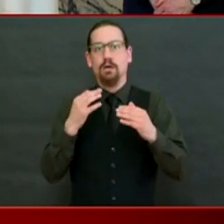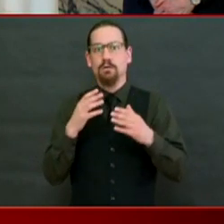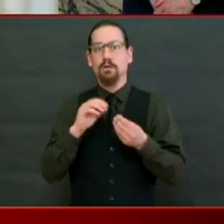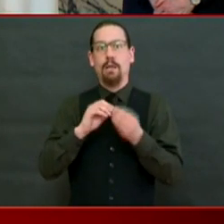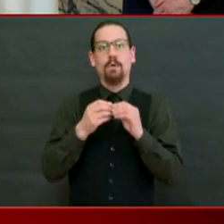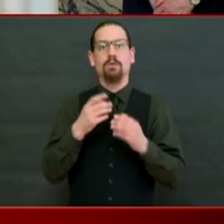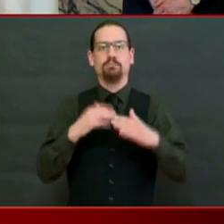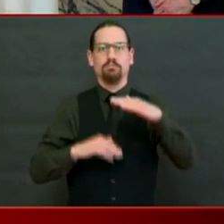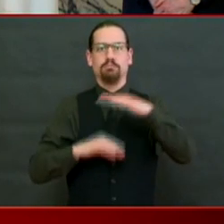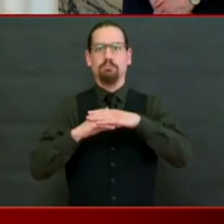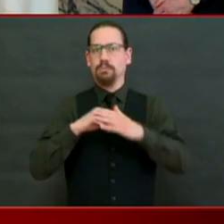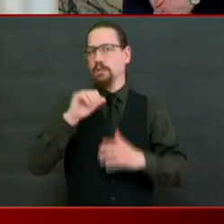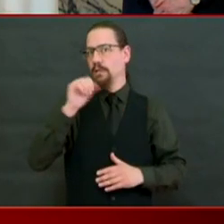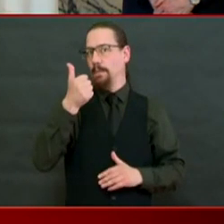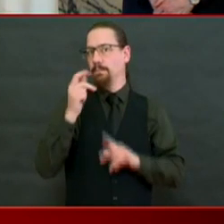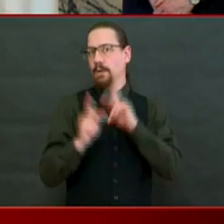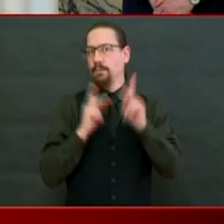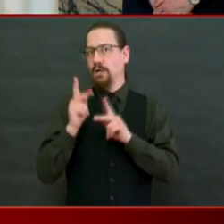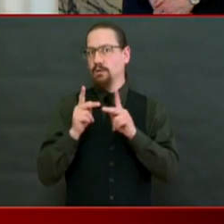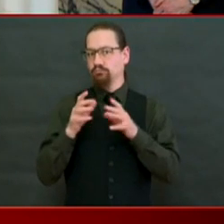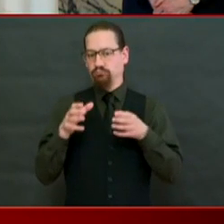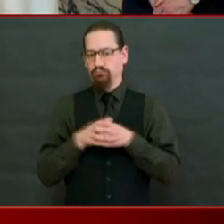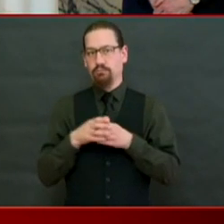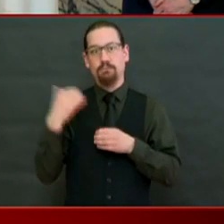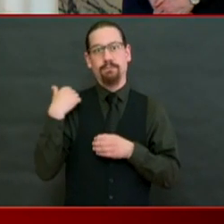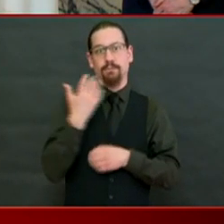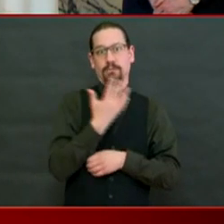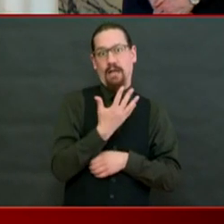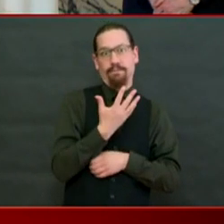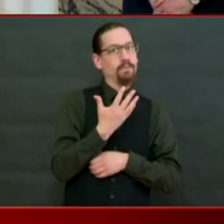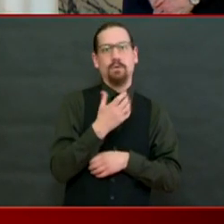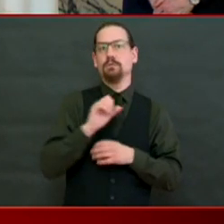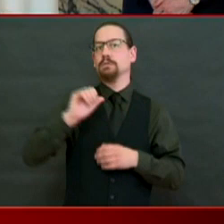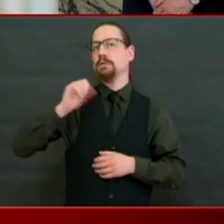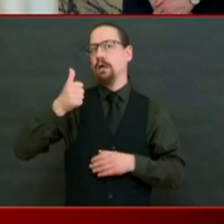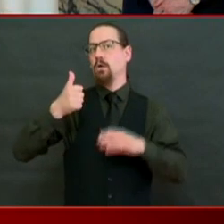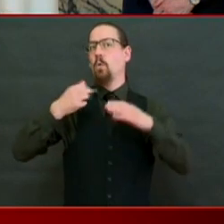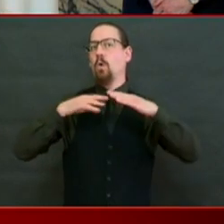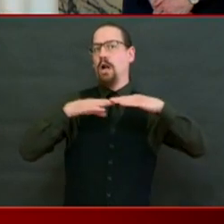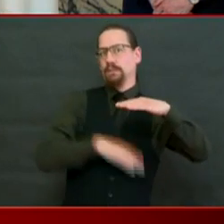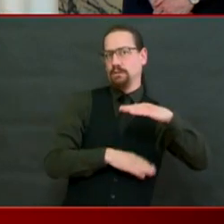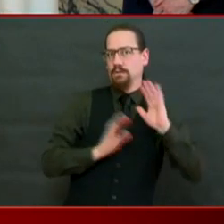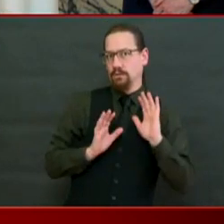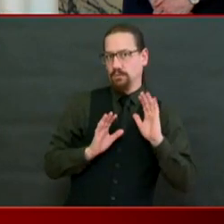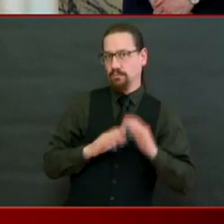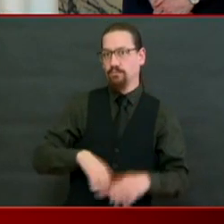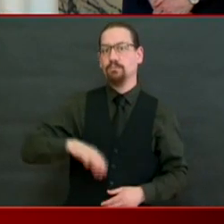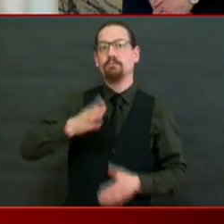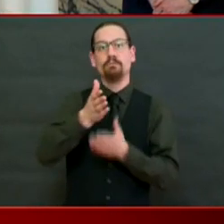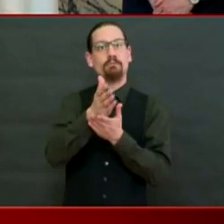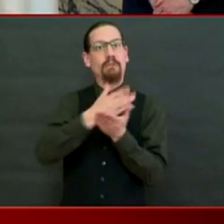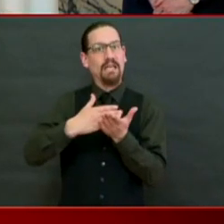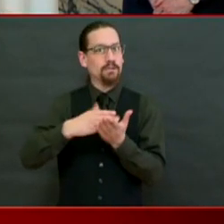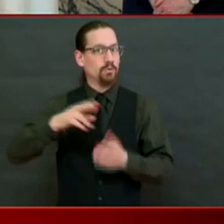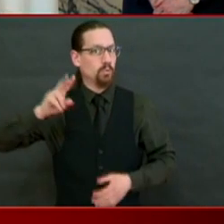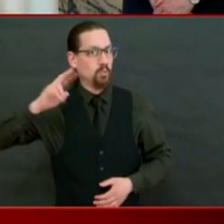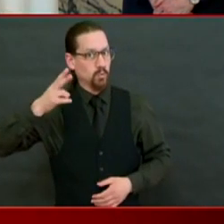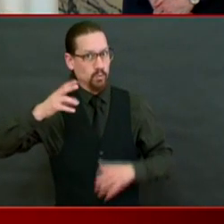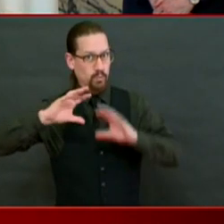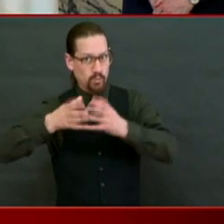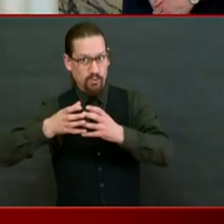Phase 2 will be 15 or fewer. And then we'll get to the business of Phase 3 and Phase 4.